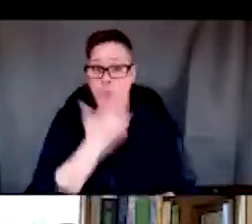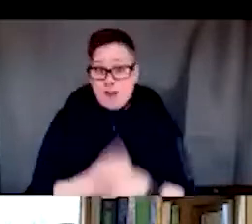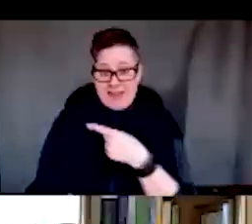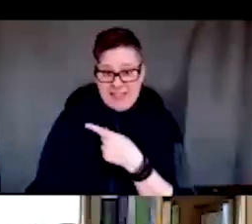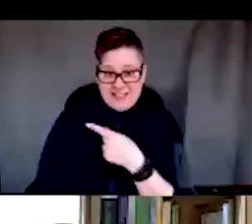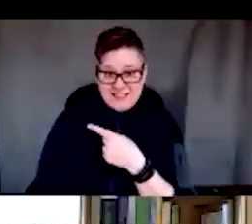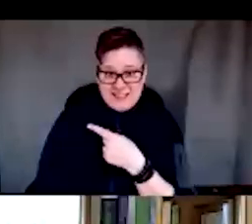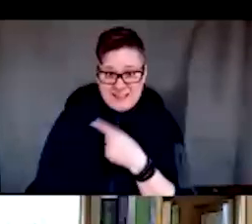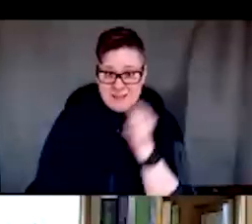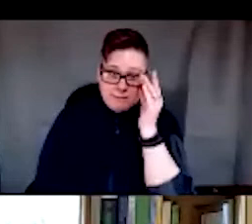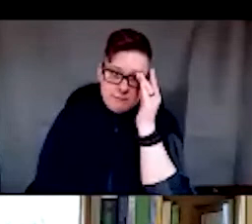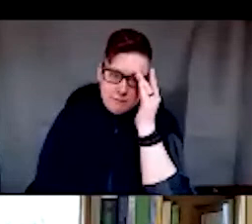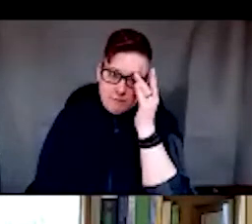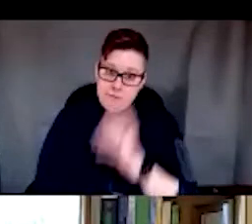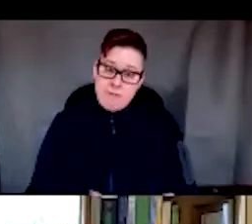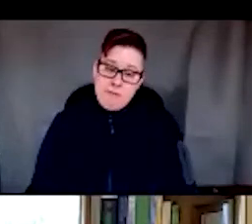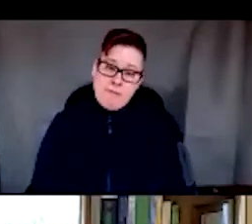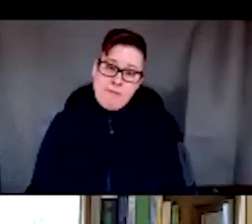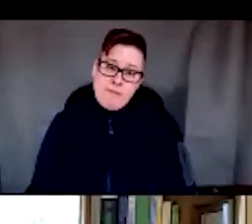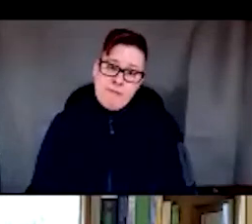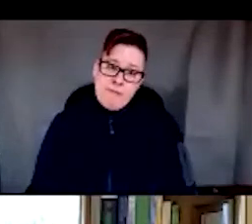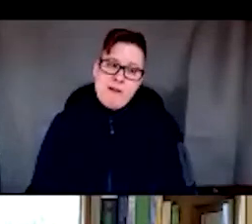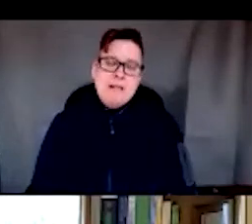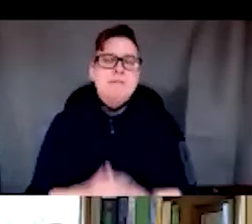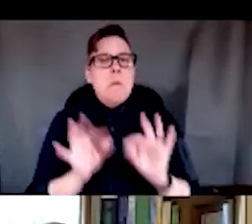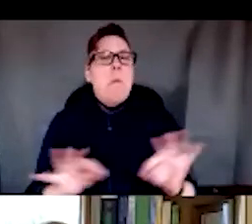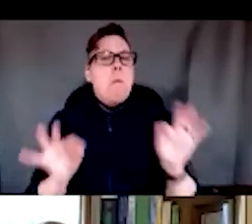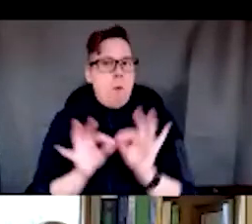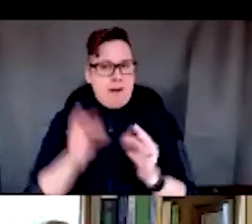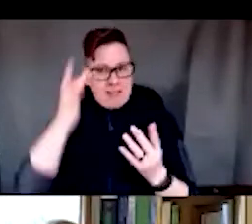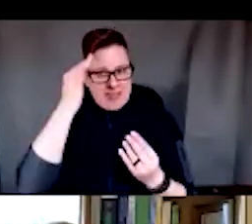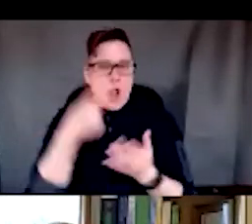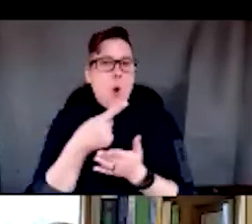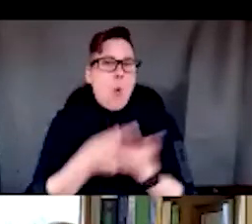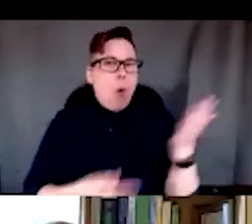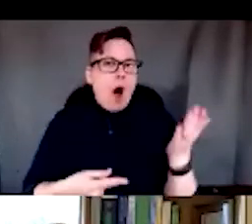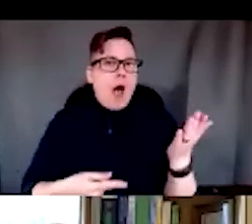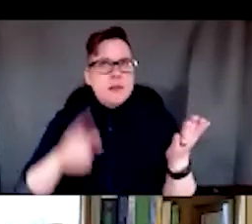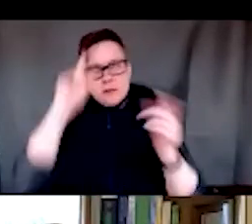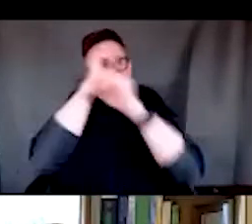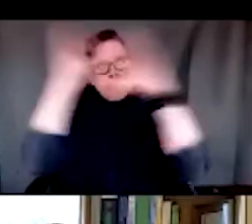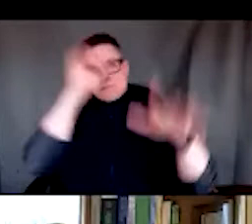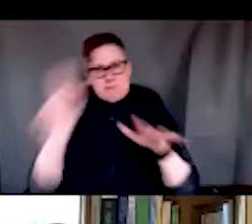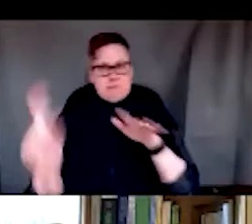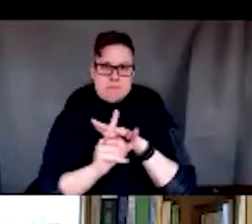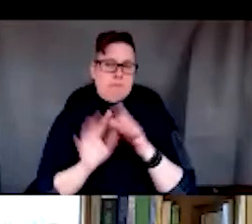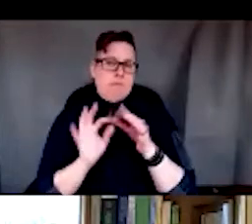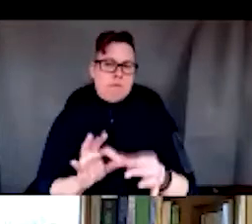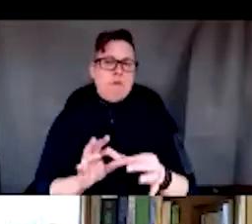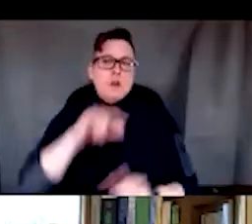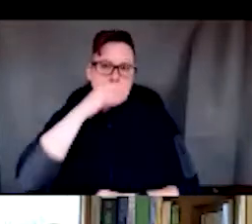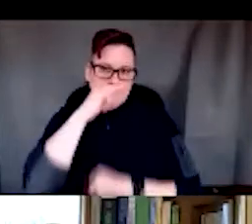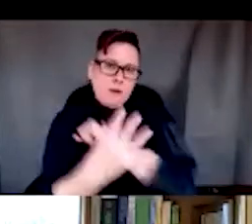this? I think it's just important that we think about what comes to mind when we're talking